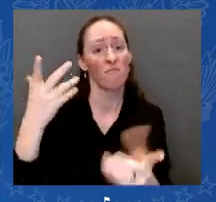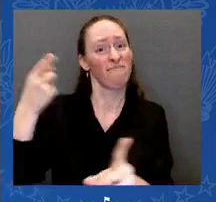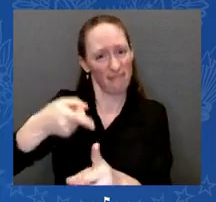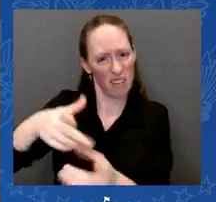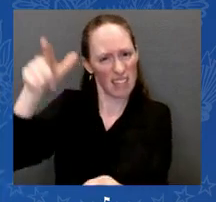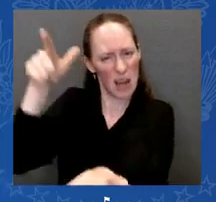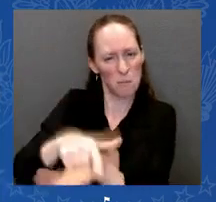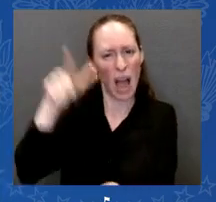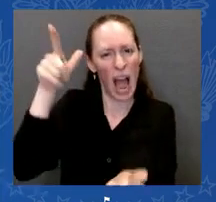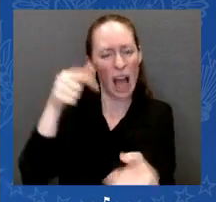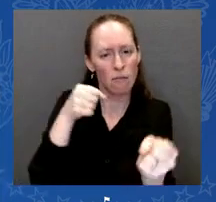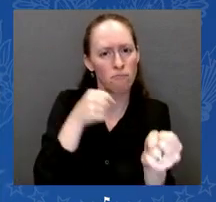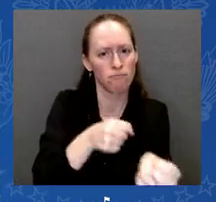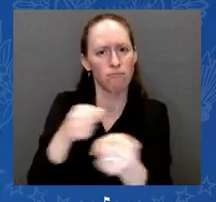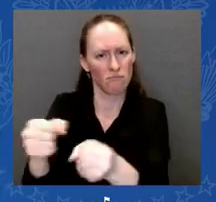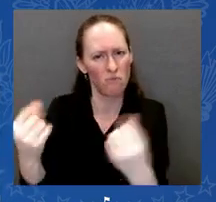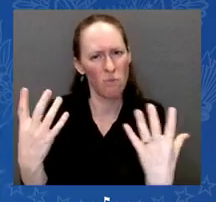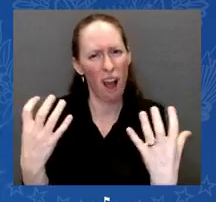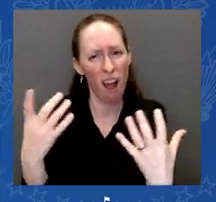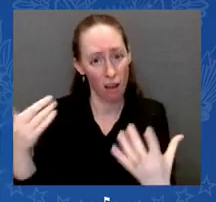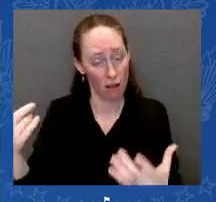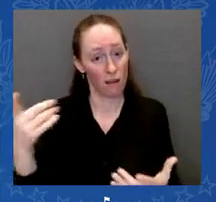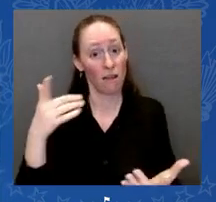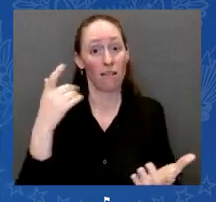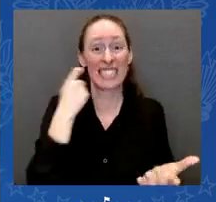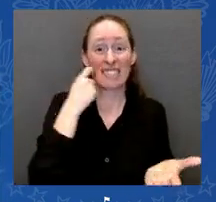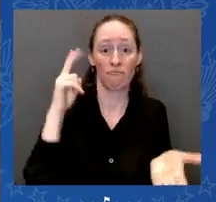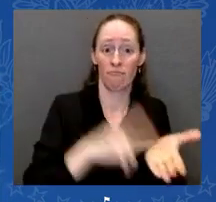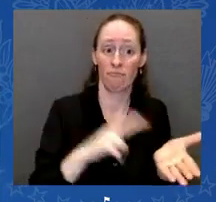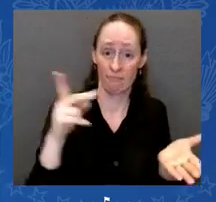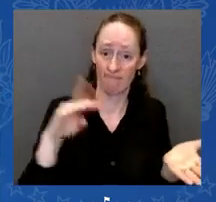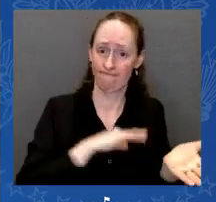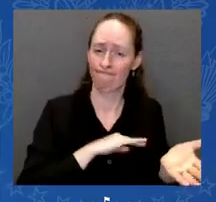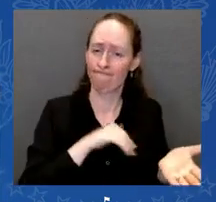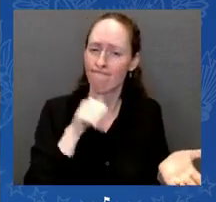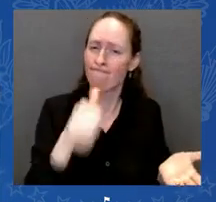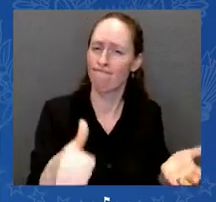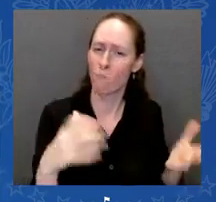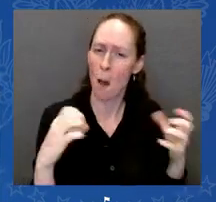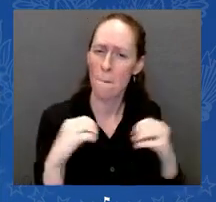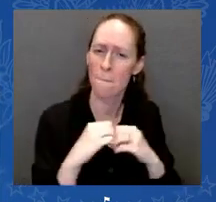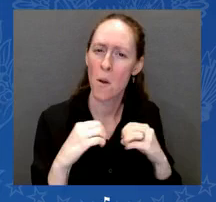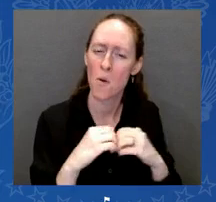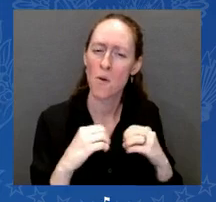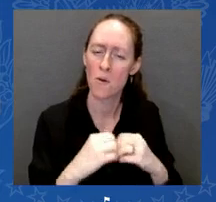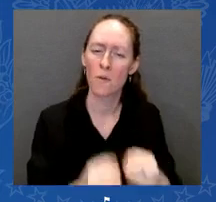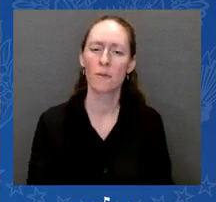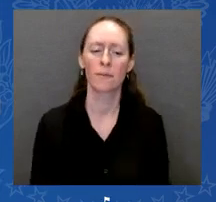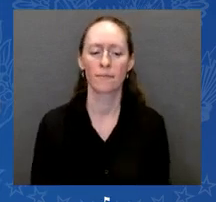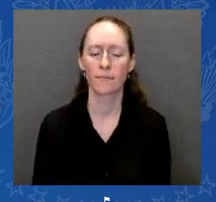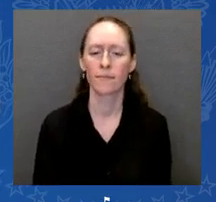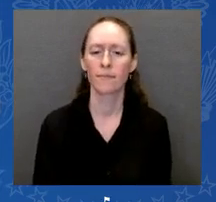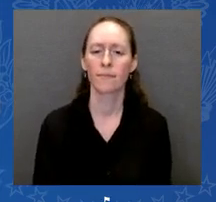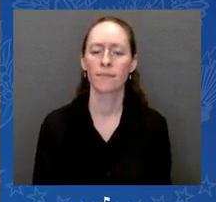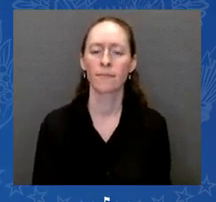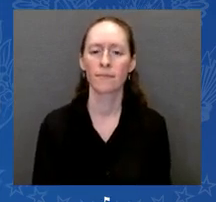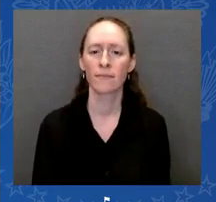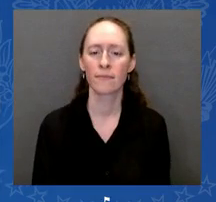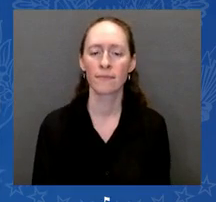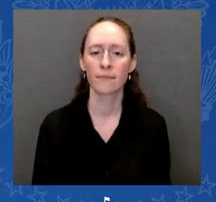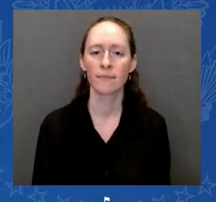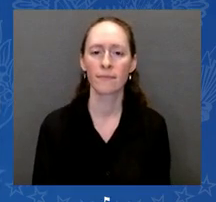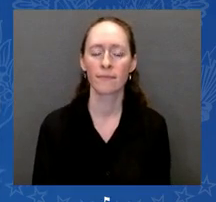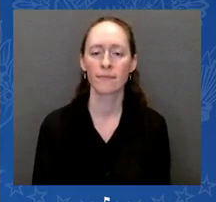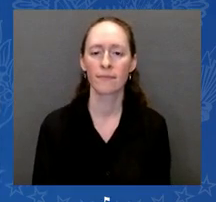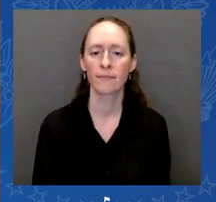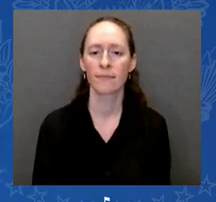And so on behalf of Senator Blumenthal and Congresswoman Hayes and the urging of the vigils organizers, we invited President Biden to join us